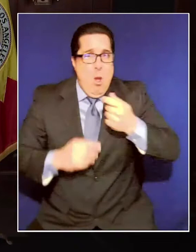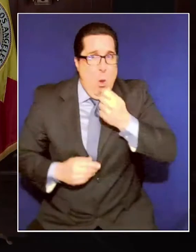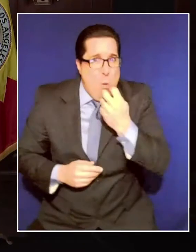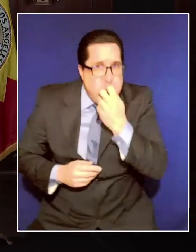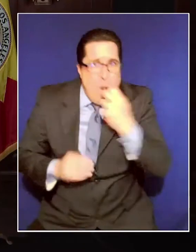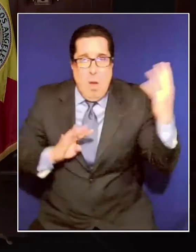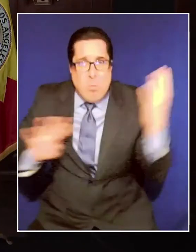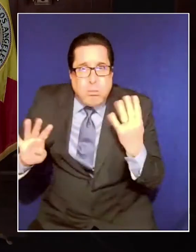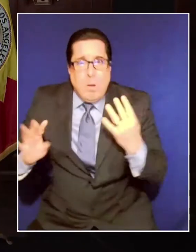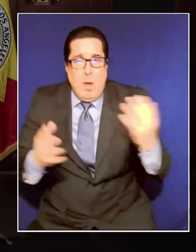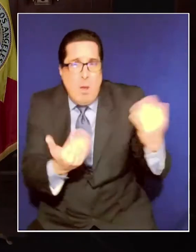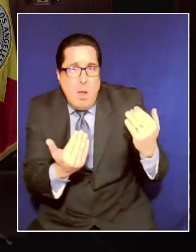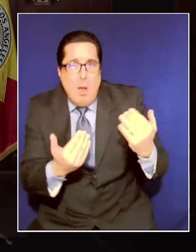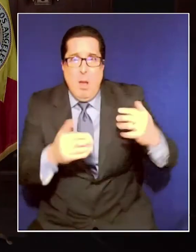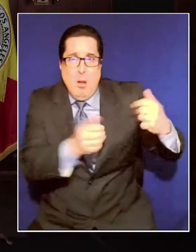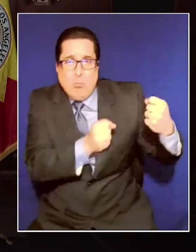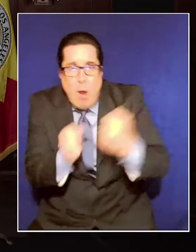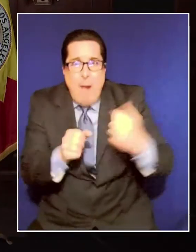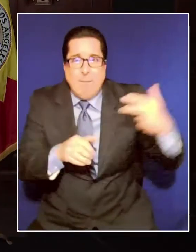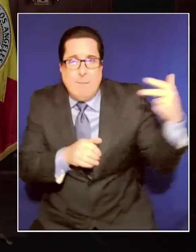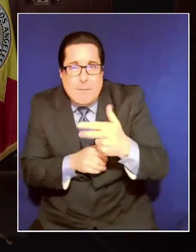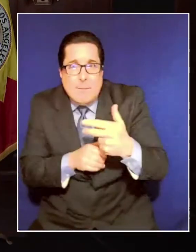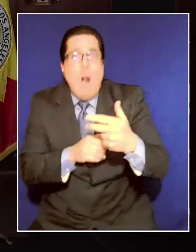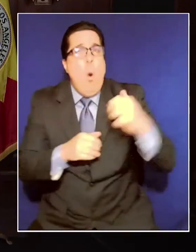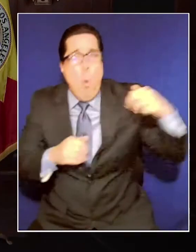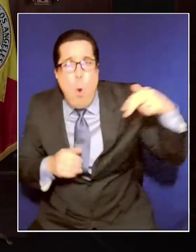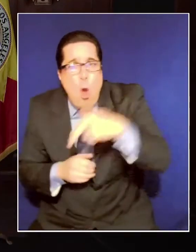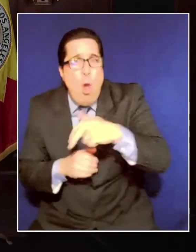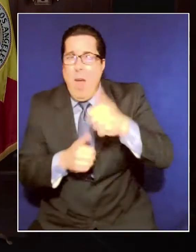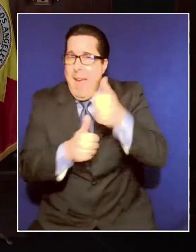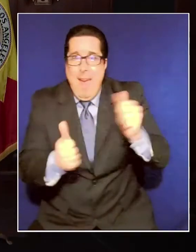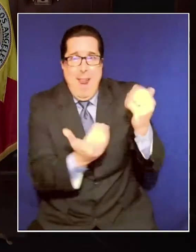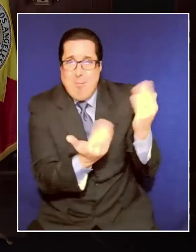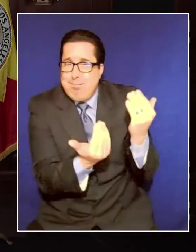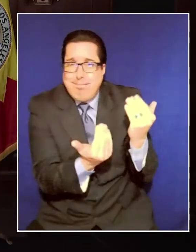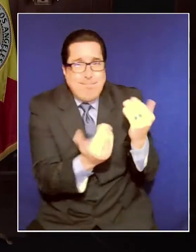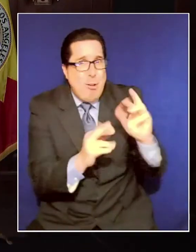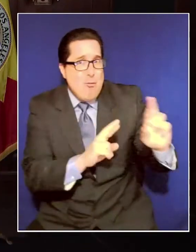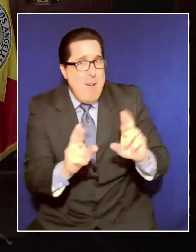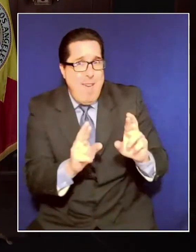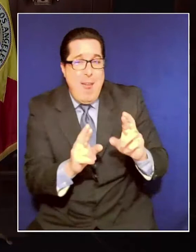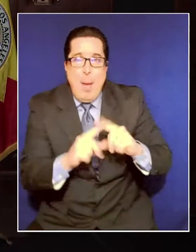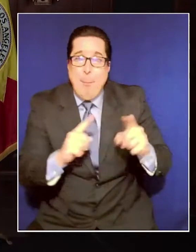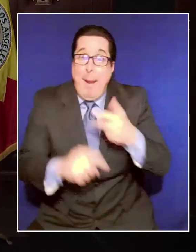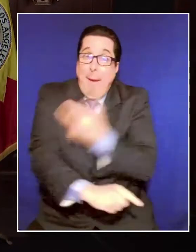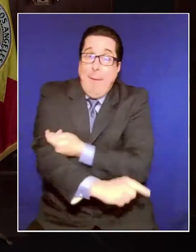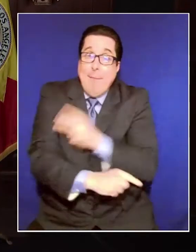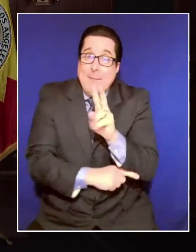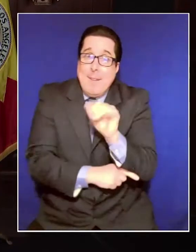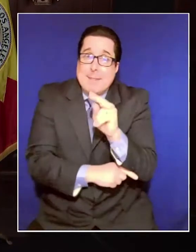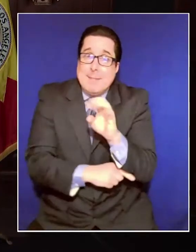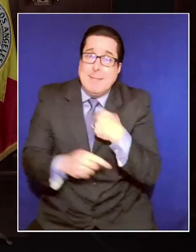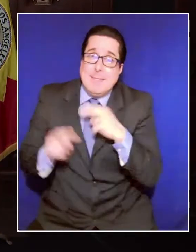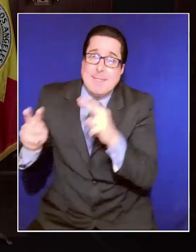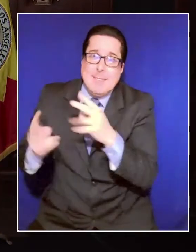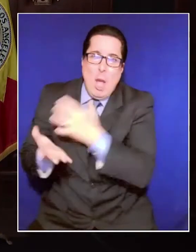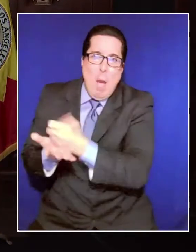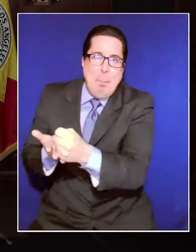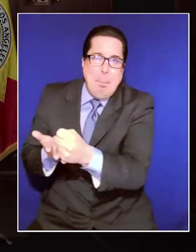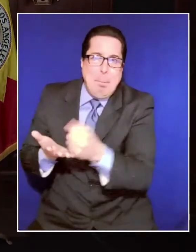by foot into our centers. But we won't have those vaccines because the supply isn't there.